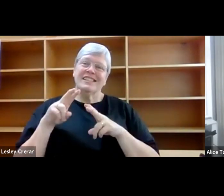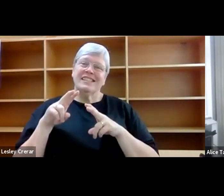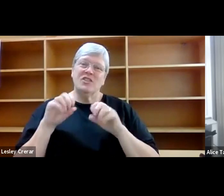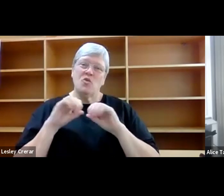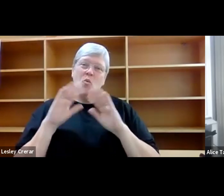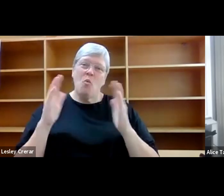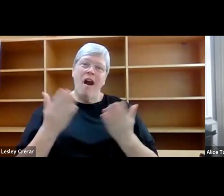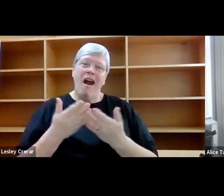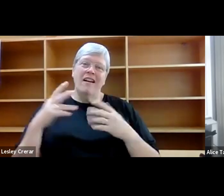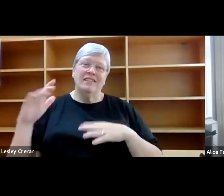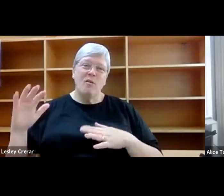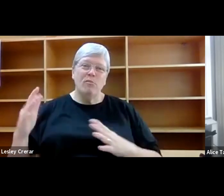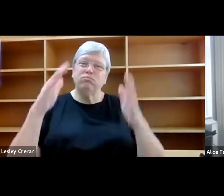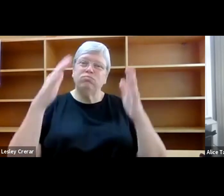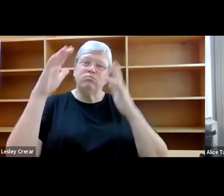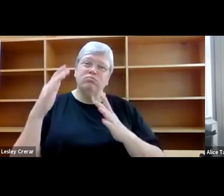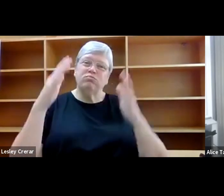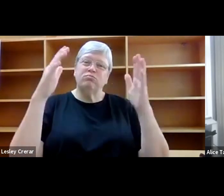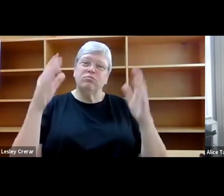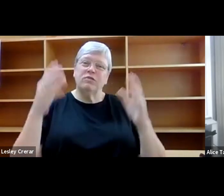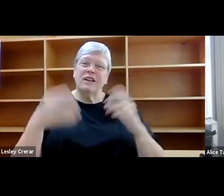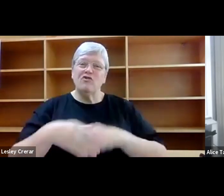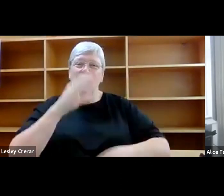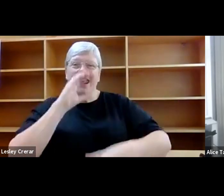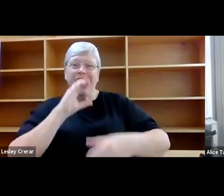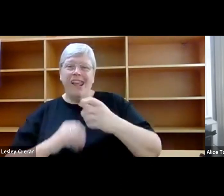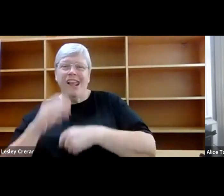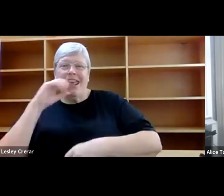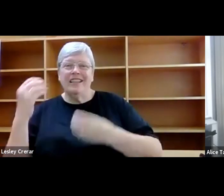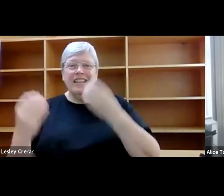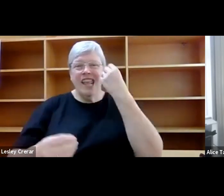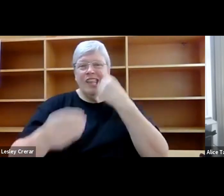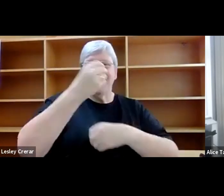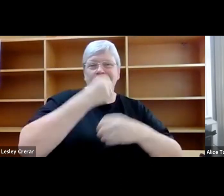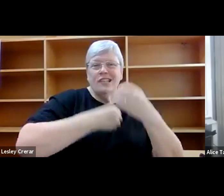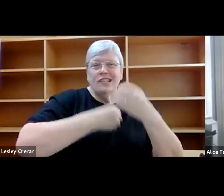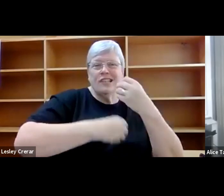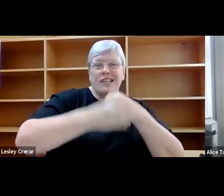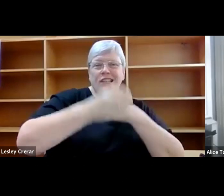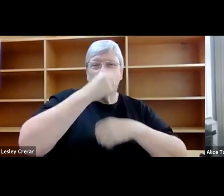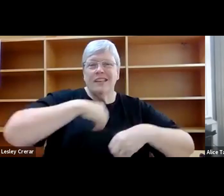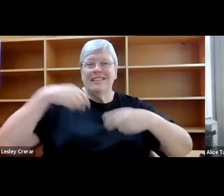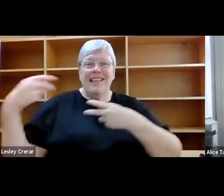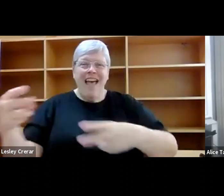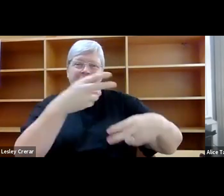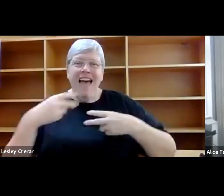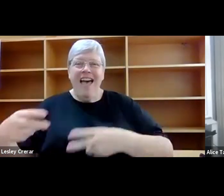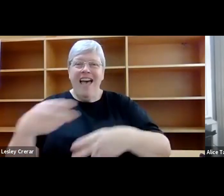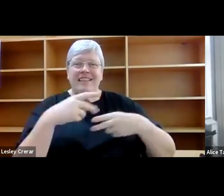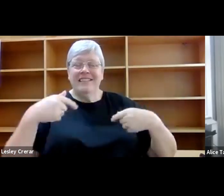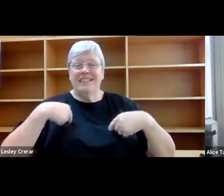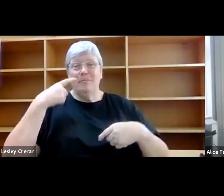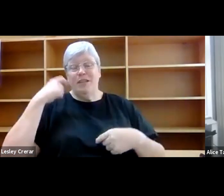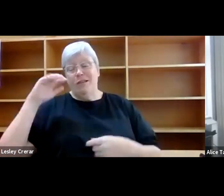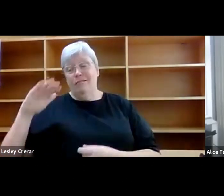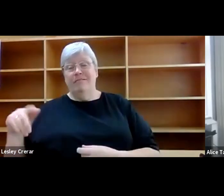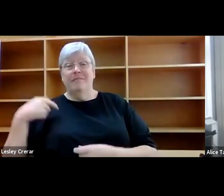and eating and dancing, as long as the light holds. As a teenager, I was